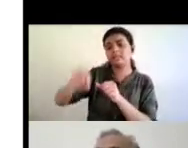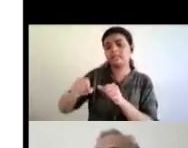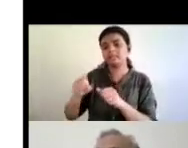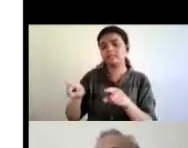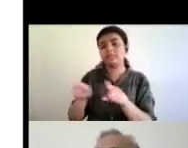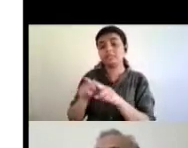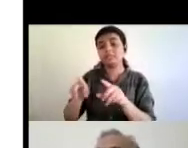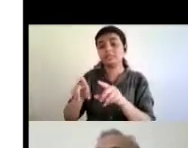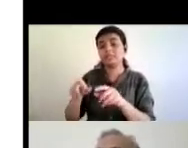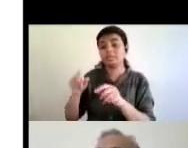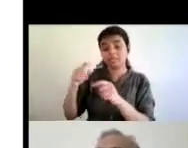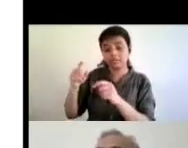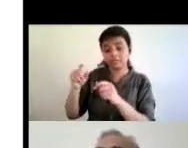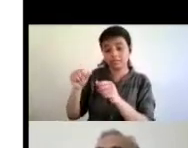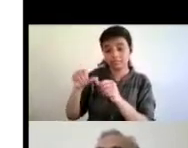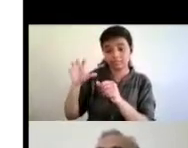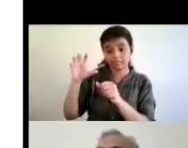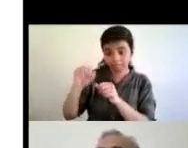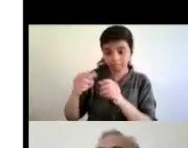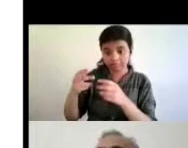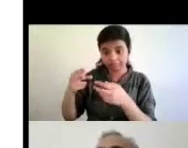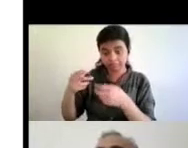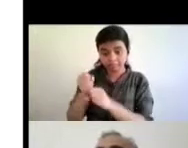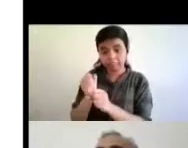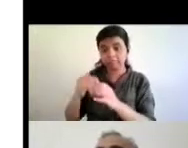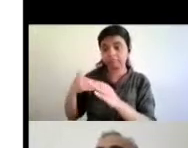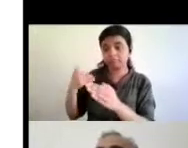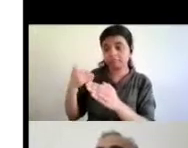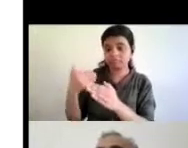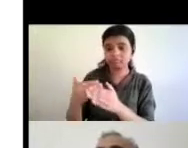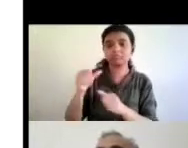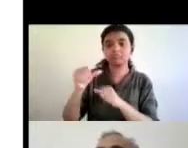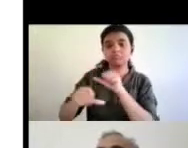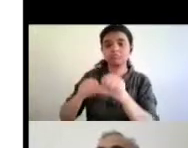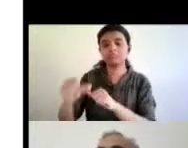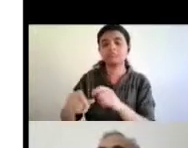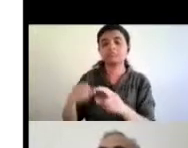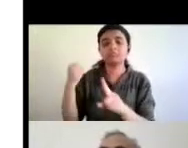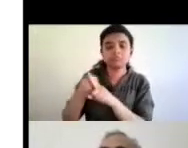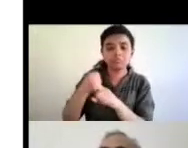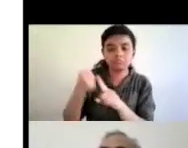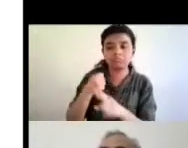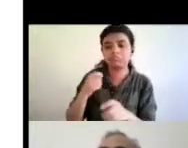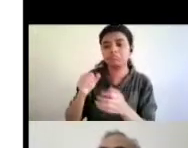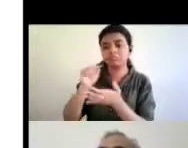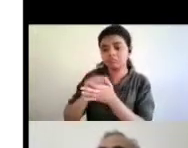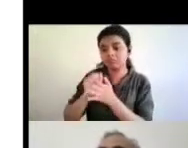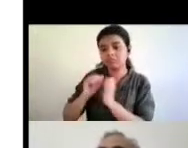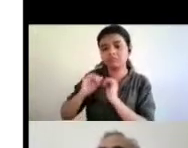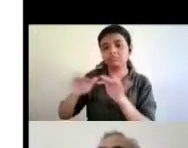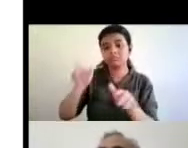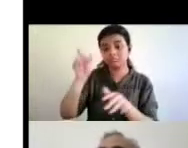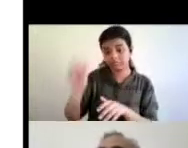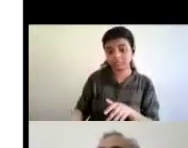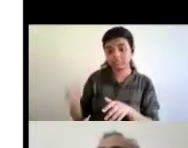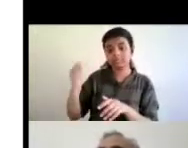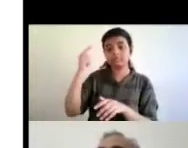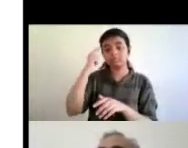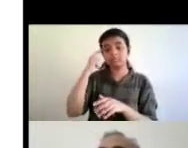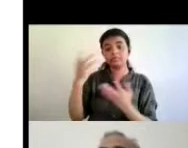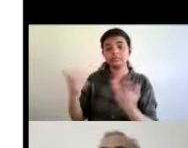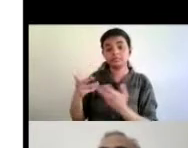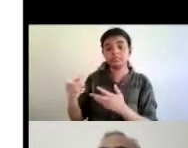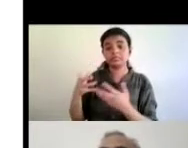because the publishers are now required in their workflow to make sure that when the book is released it is actually